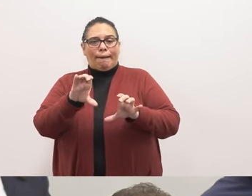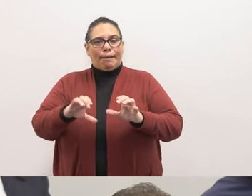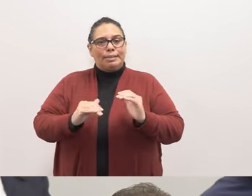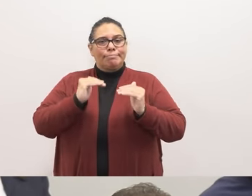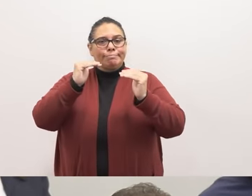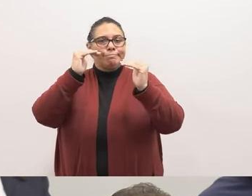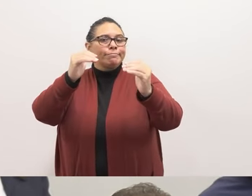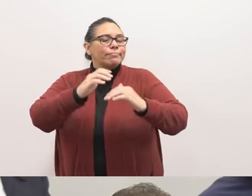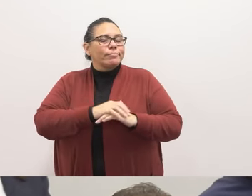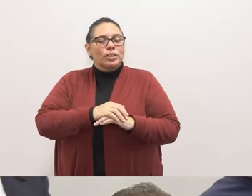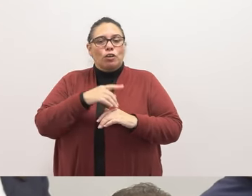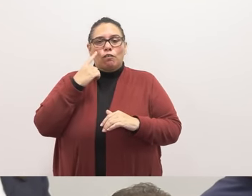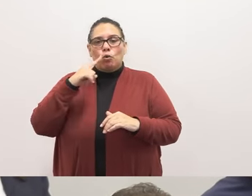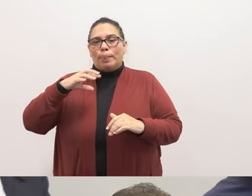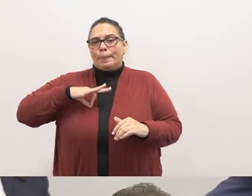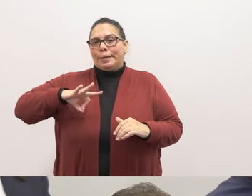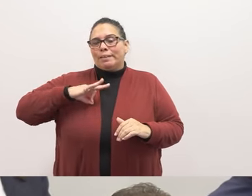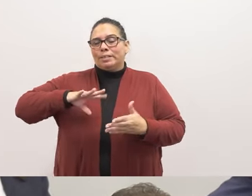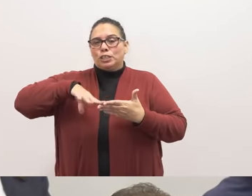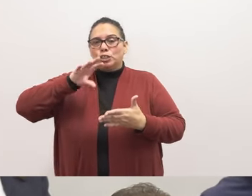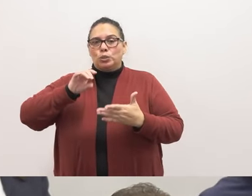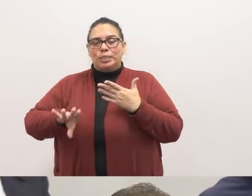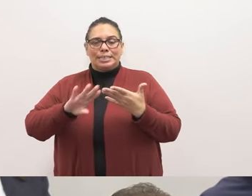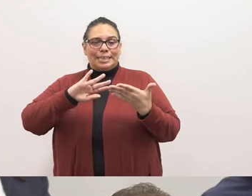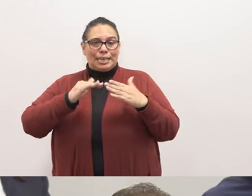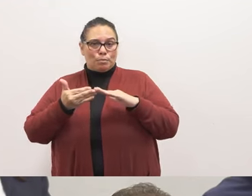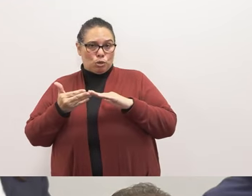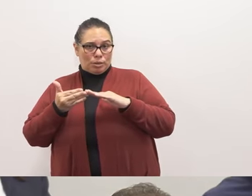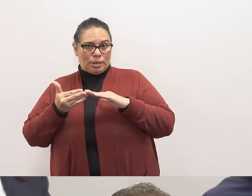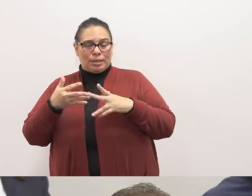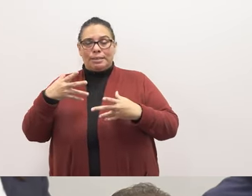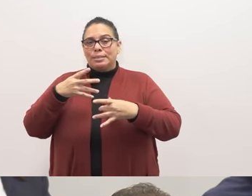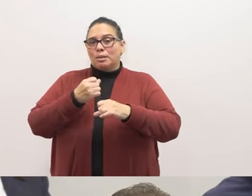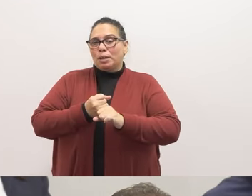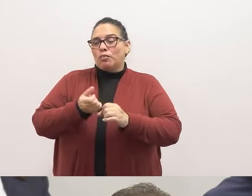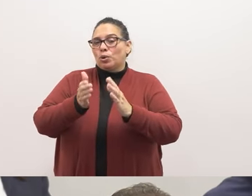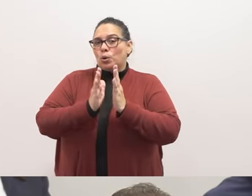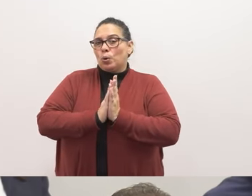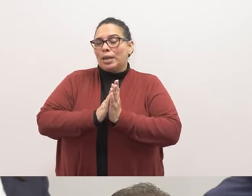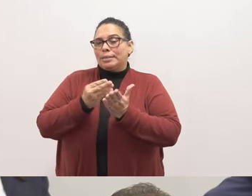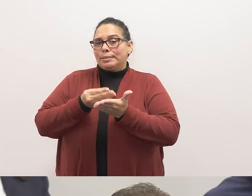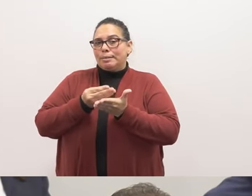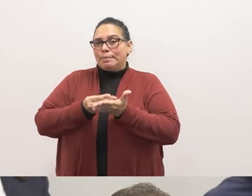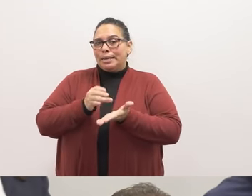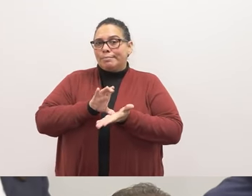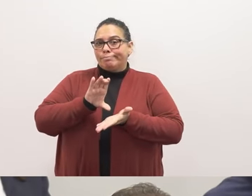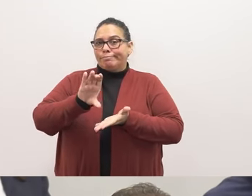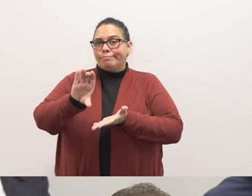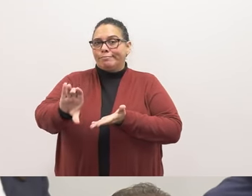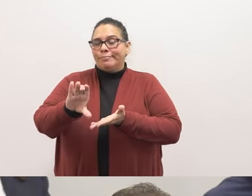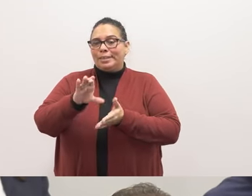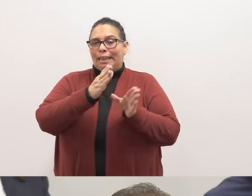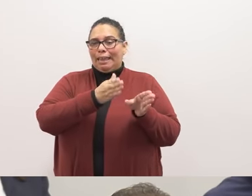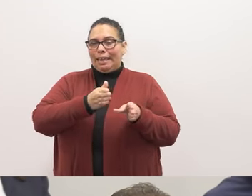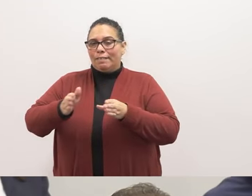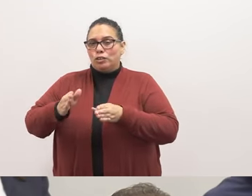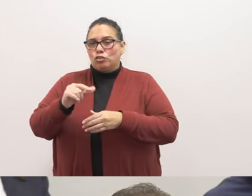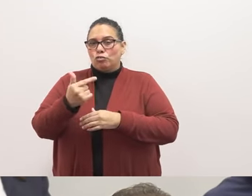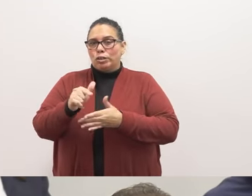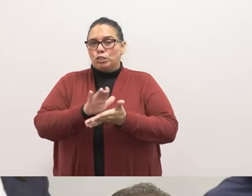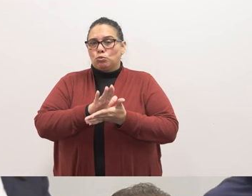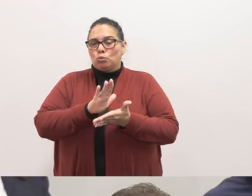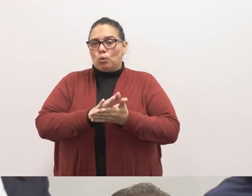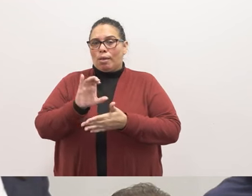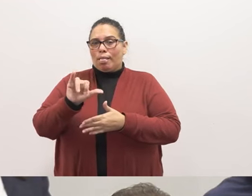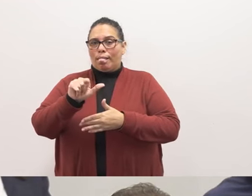benefit of our students and the community at large. In summary, we request that you allocate funds to the individual green school clubs and extend environmental